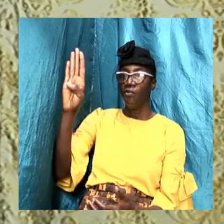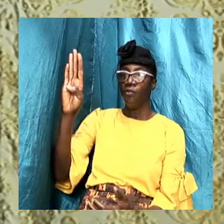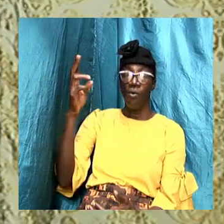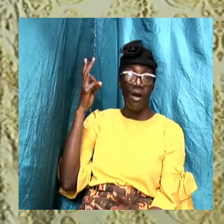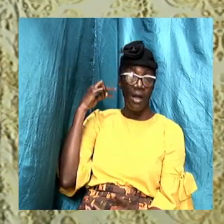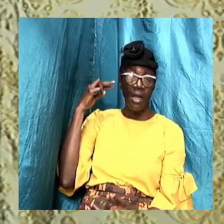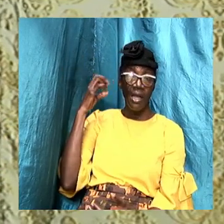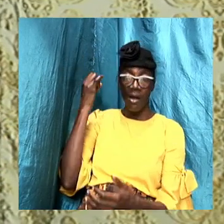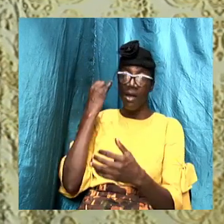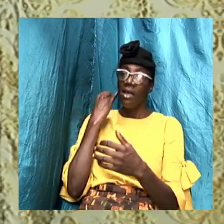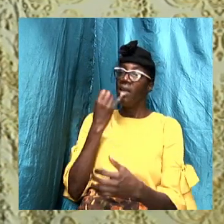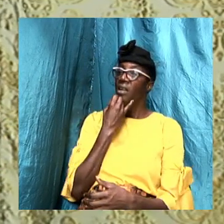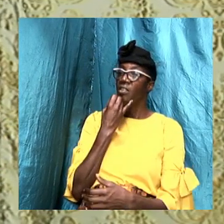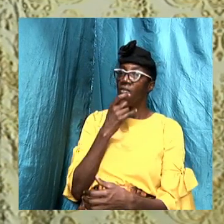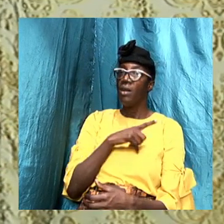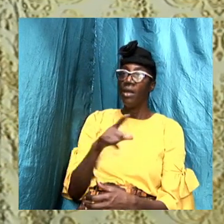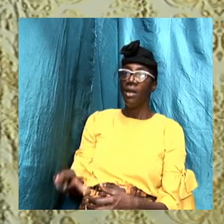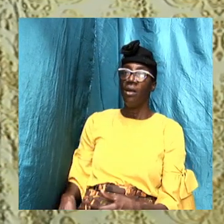is one Lord